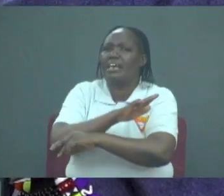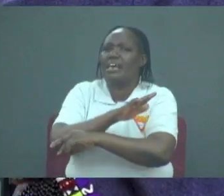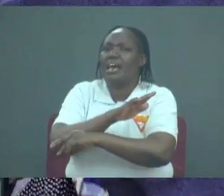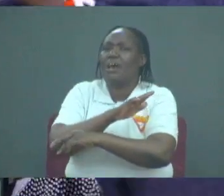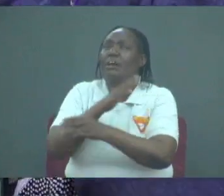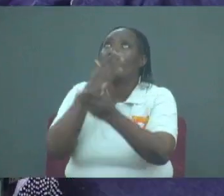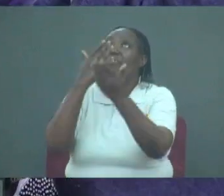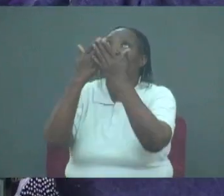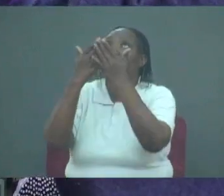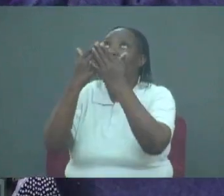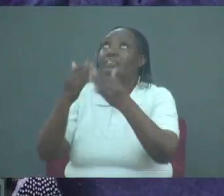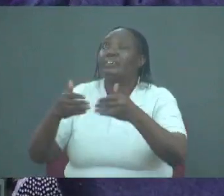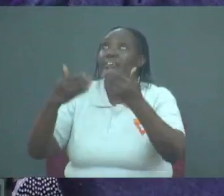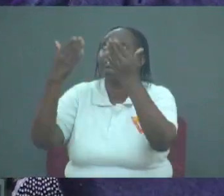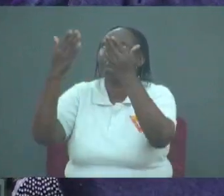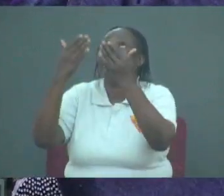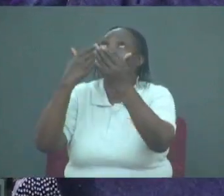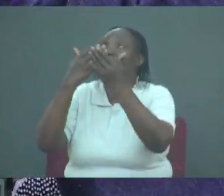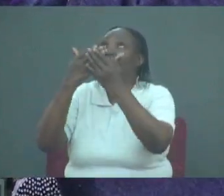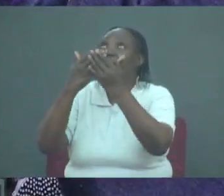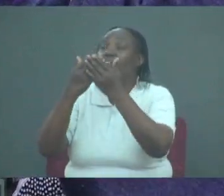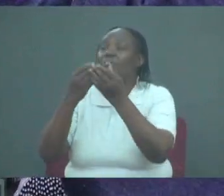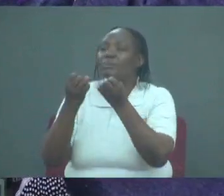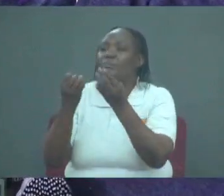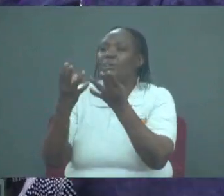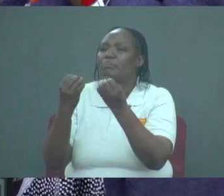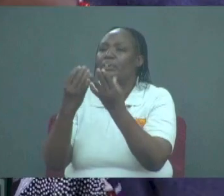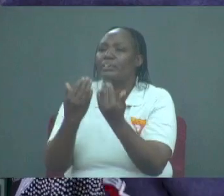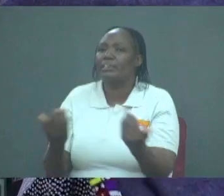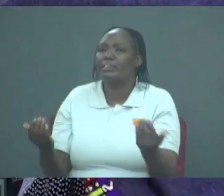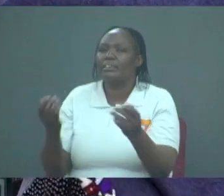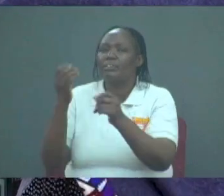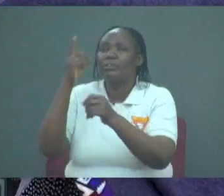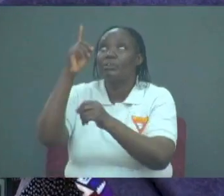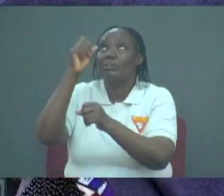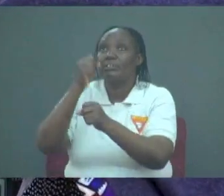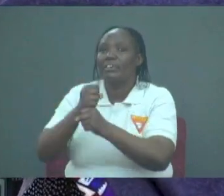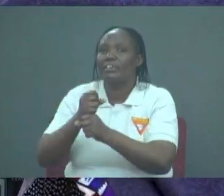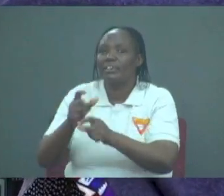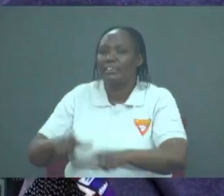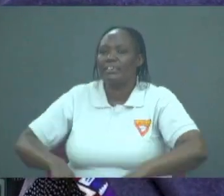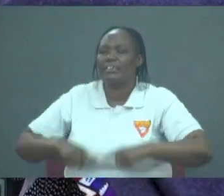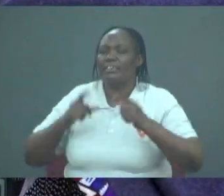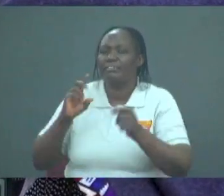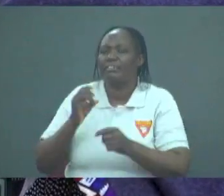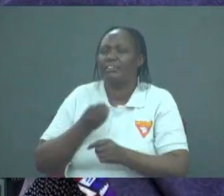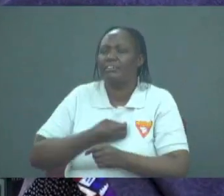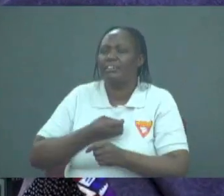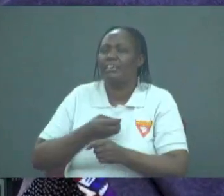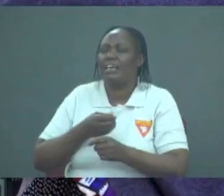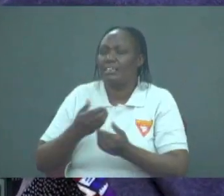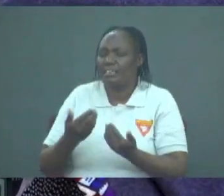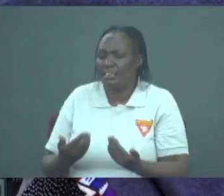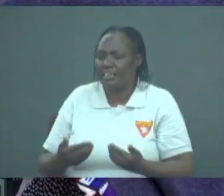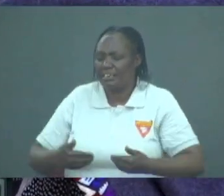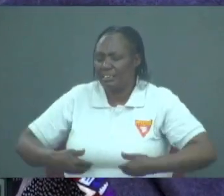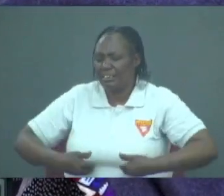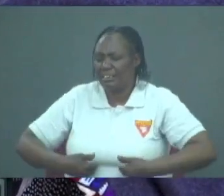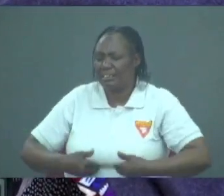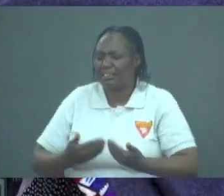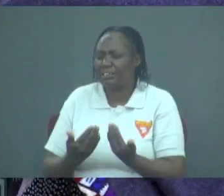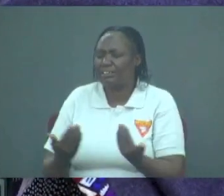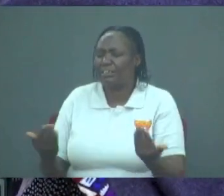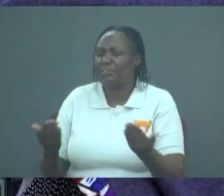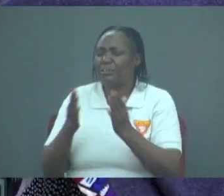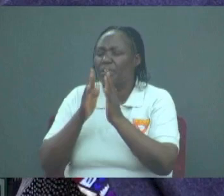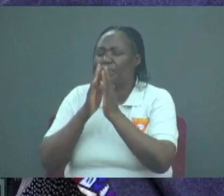thank you Lord for many things that you have done in our lives as young children we come to you Lord we pray the Lord